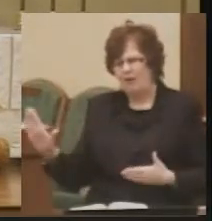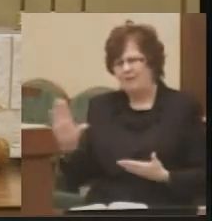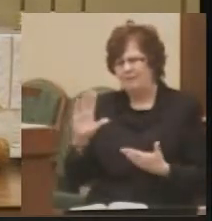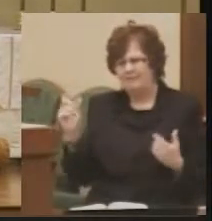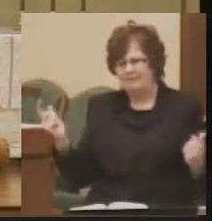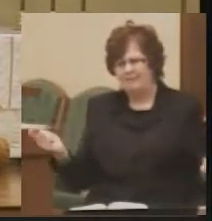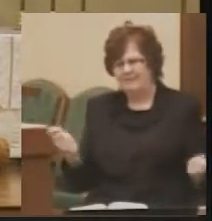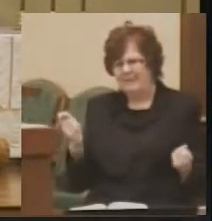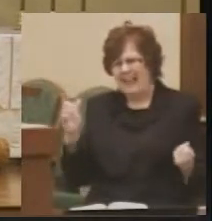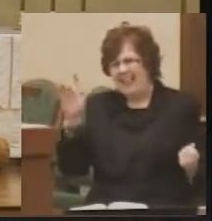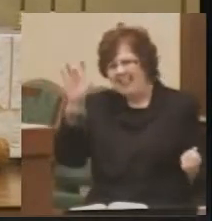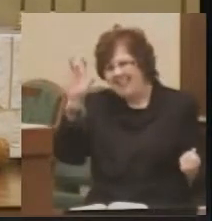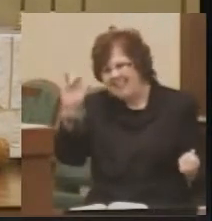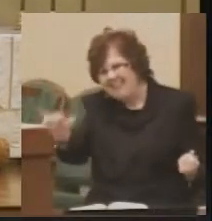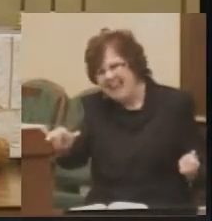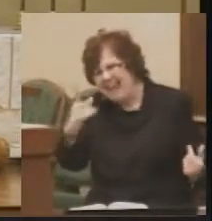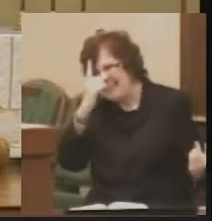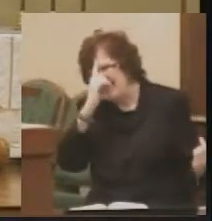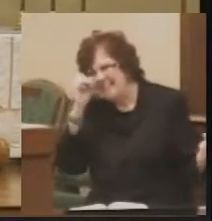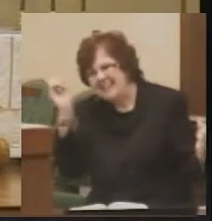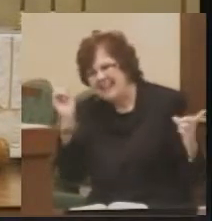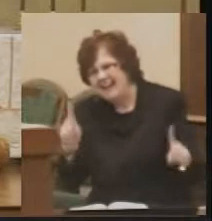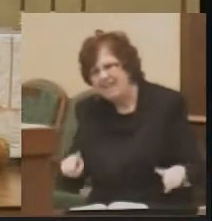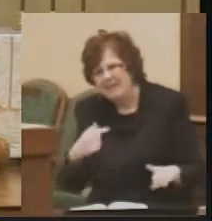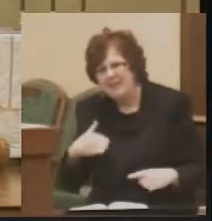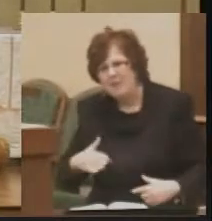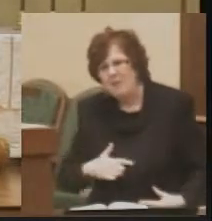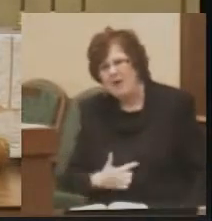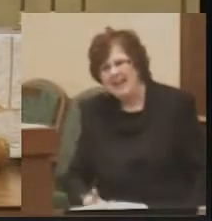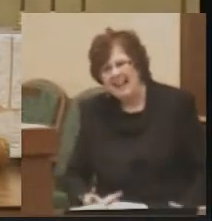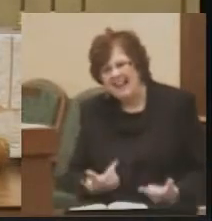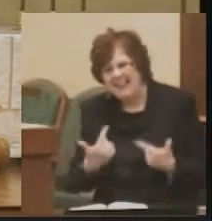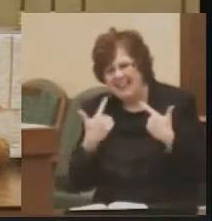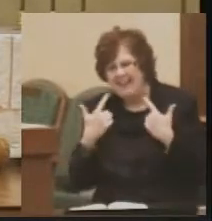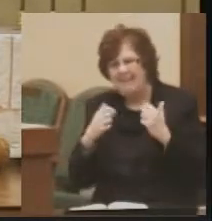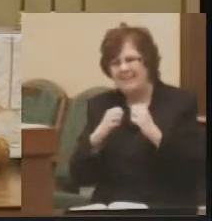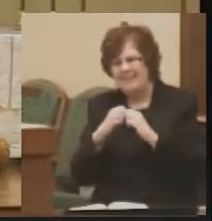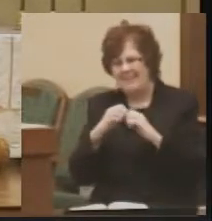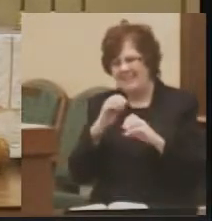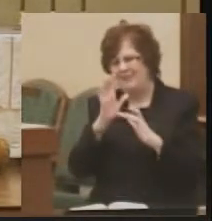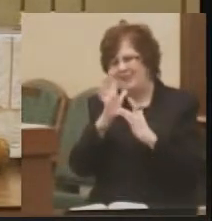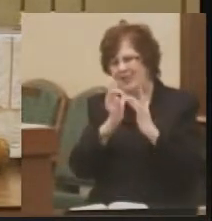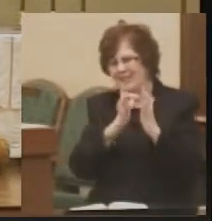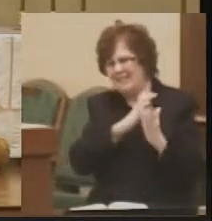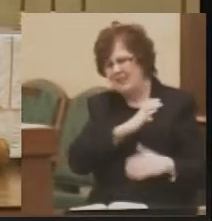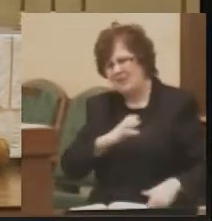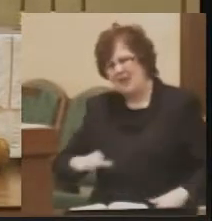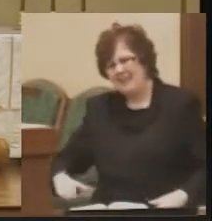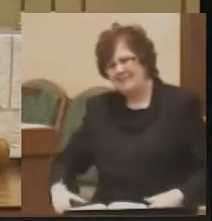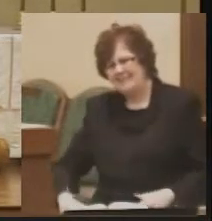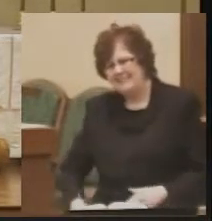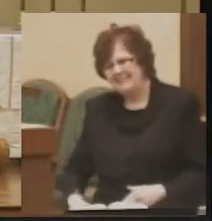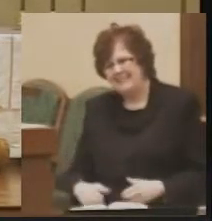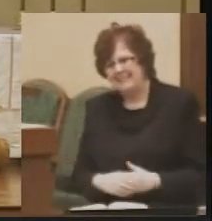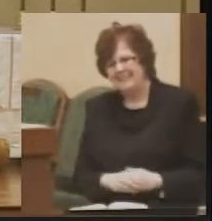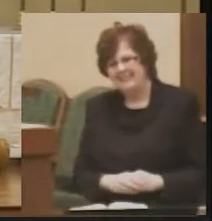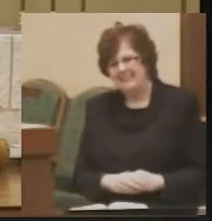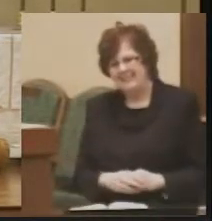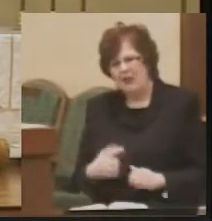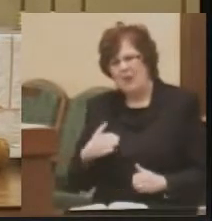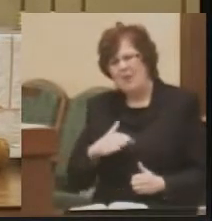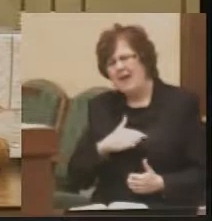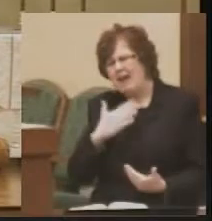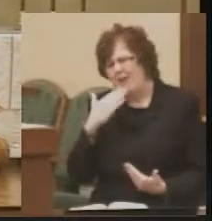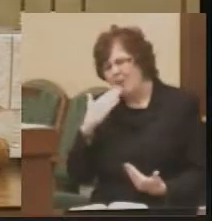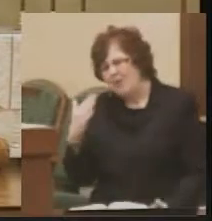That is the covenant under which we live in Jesus Christ. We are grateful